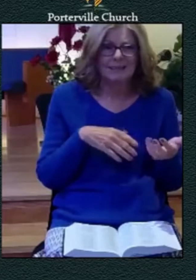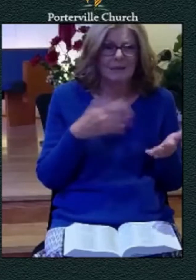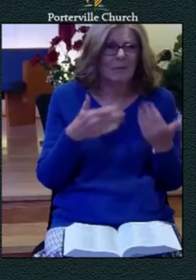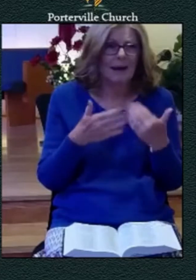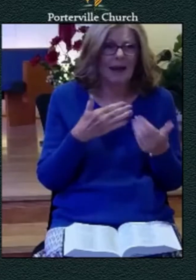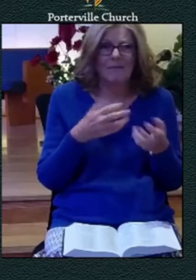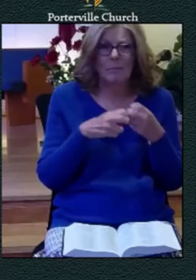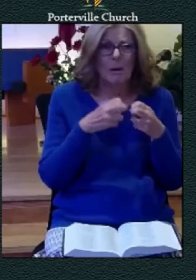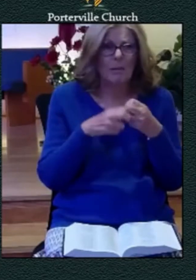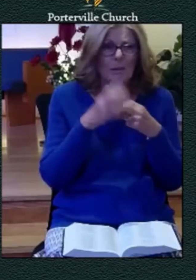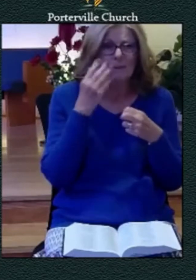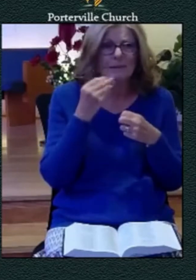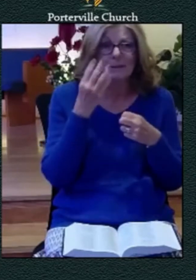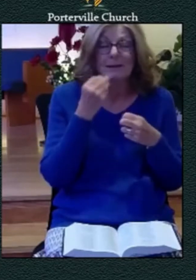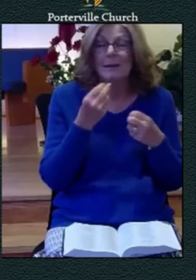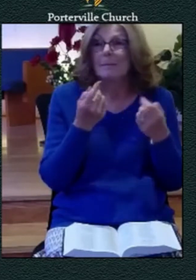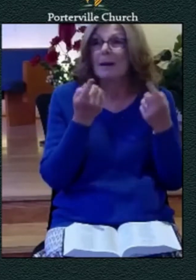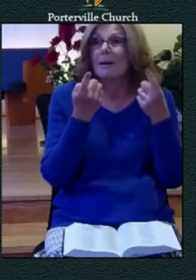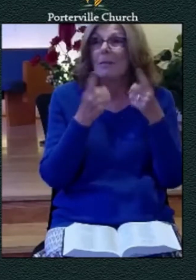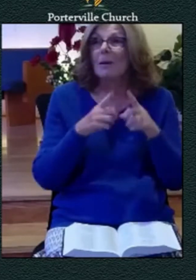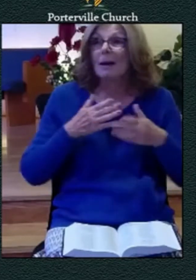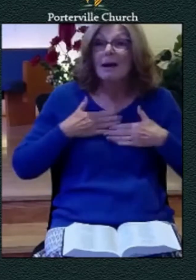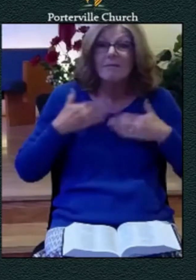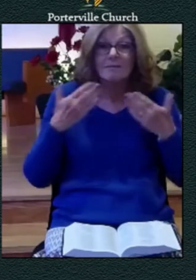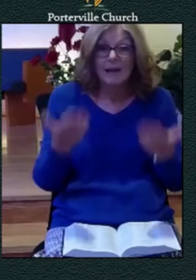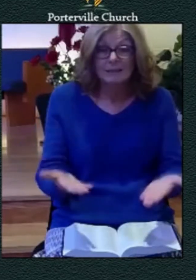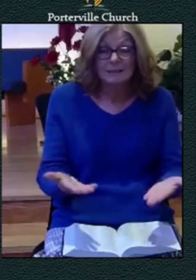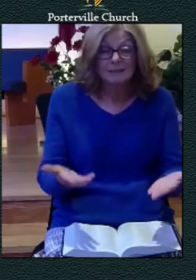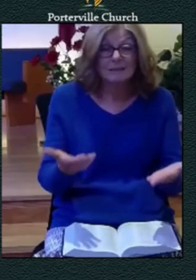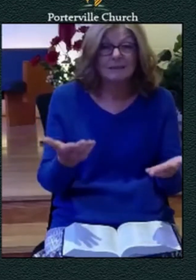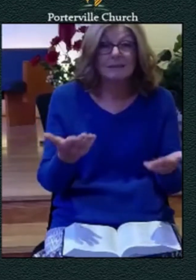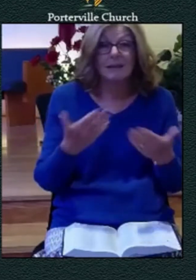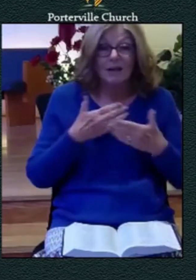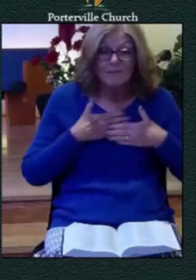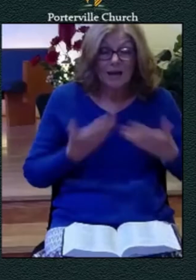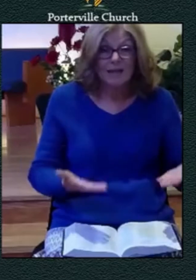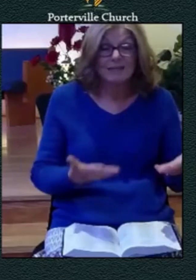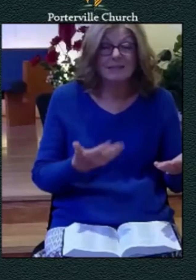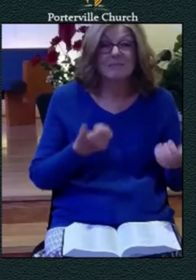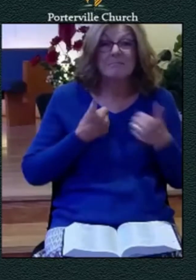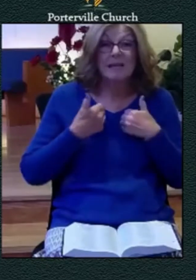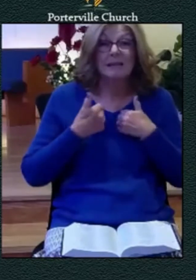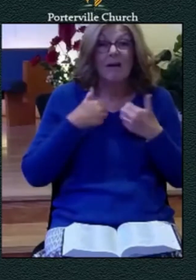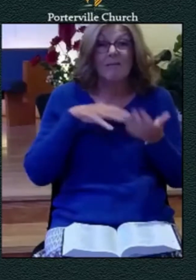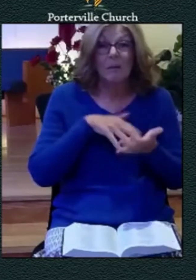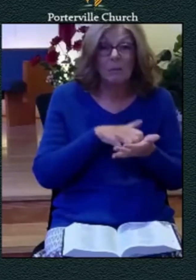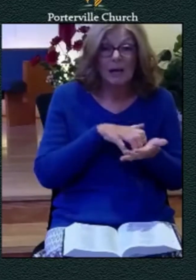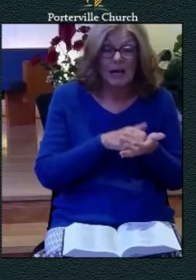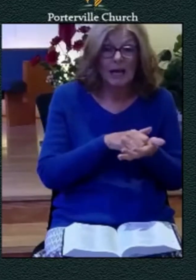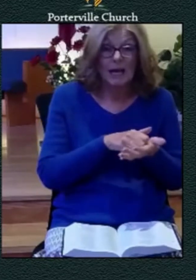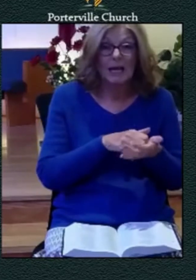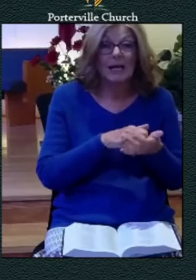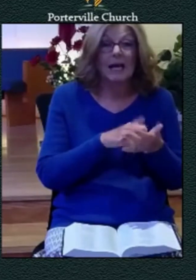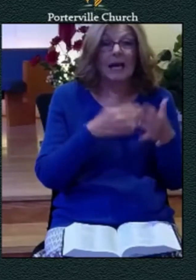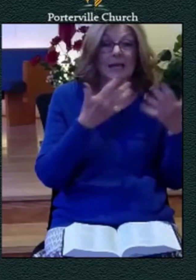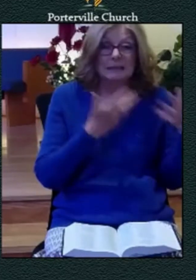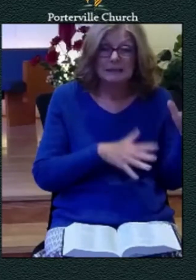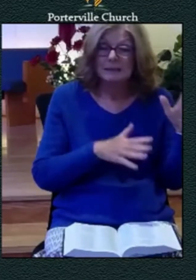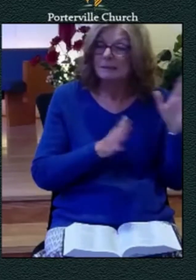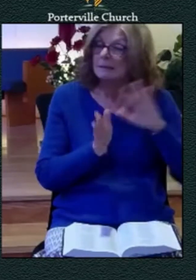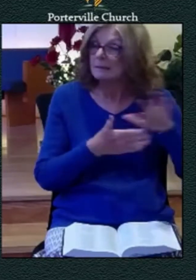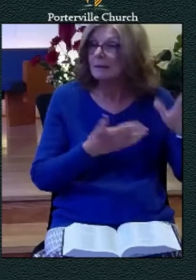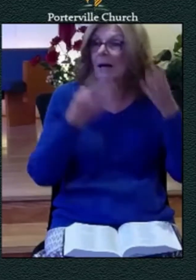oh but when we make confession and we're able to to shift and focus back on god god comes into the